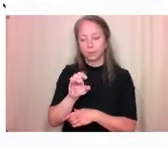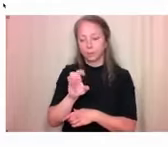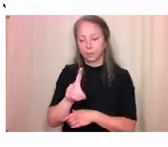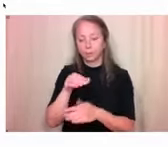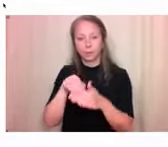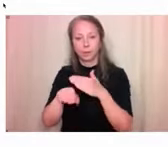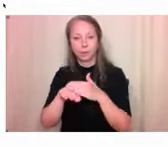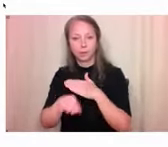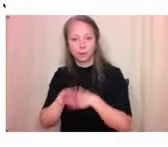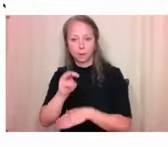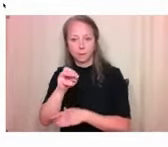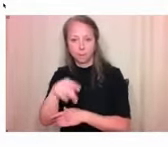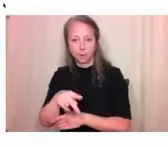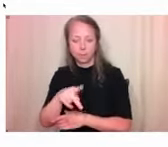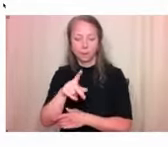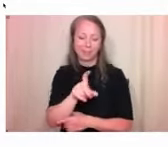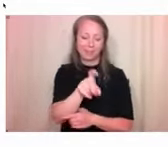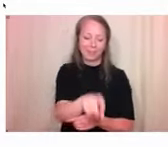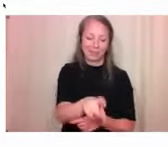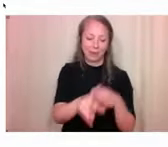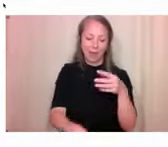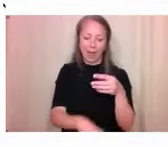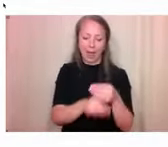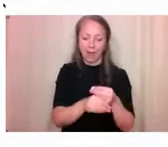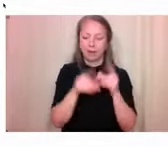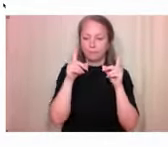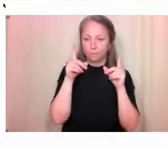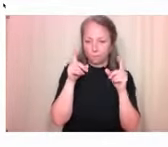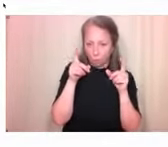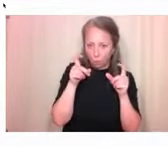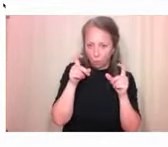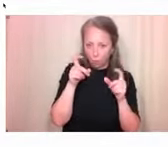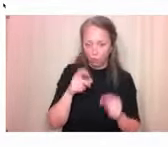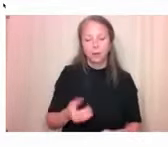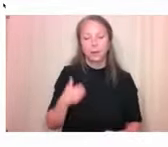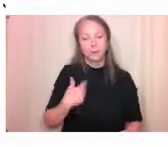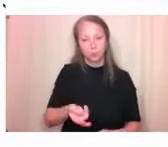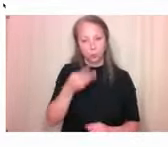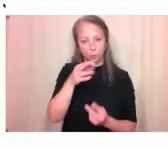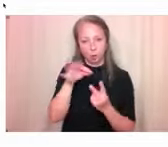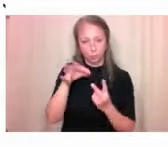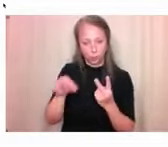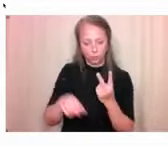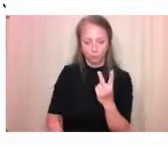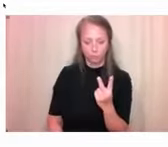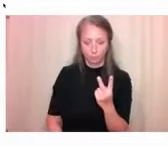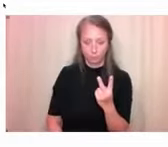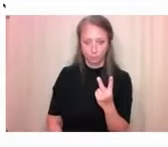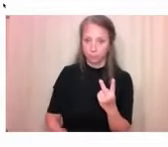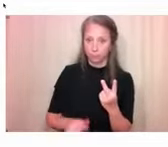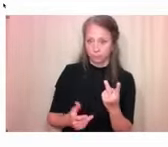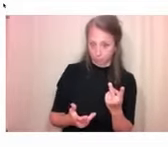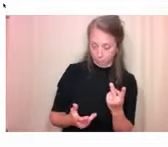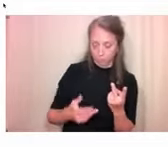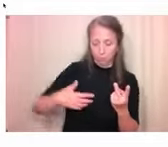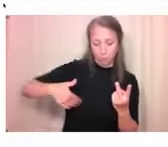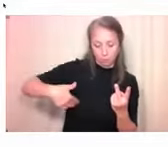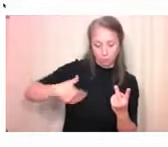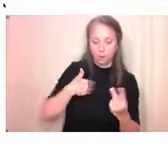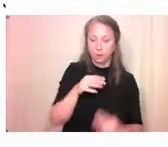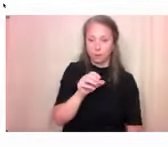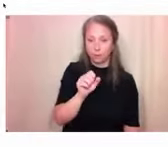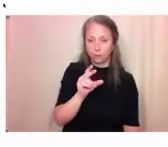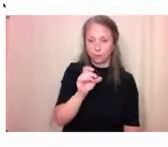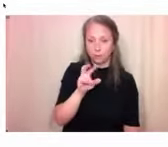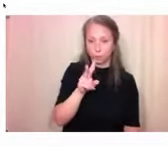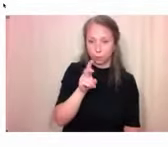And this opens a page with two options. If you don't already have the Survey123 app, downloaded onto your device, then you